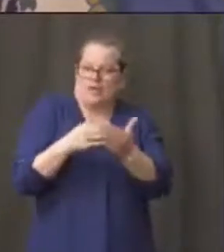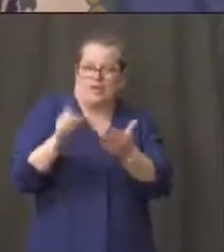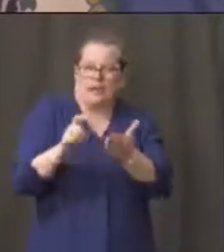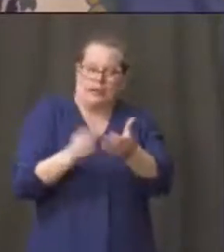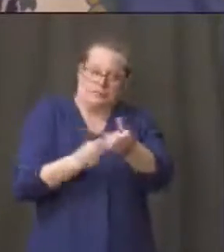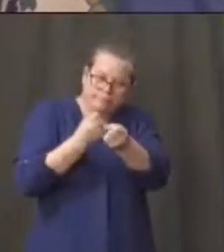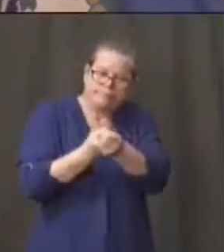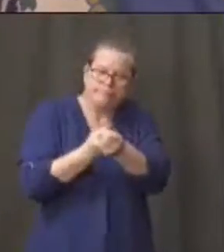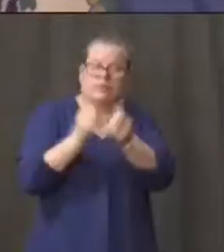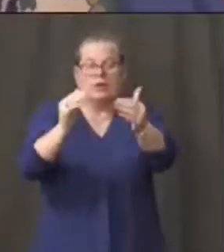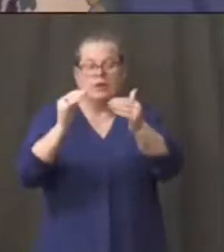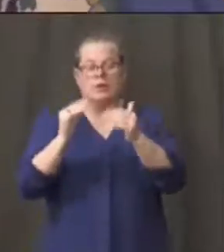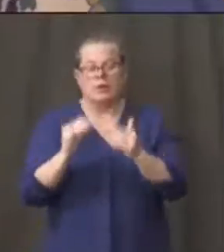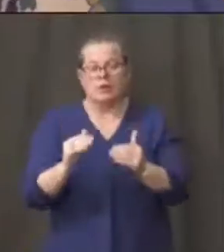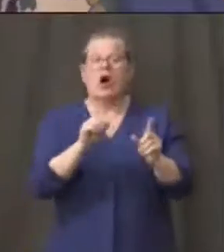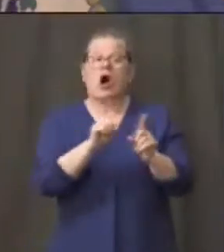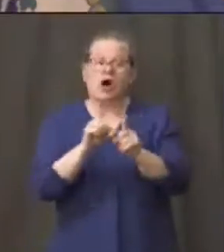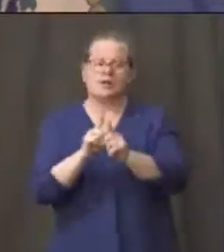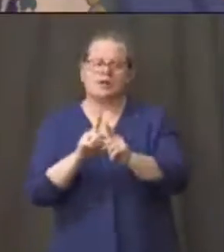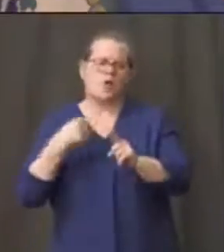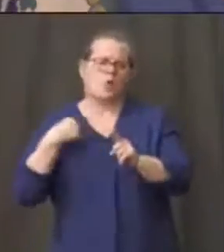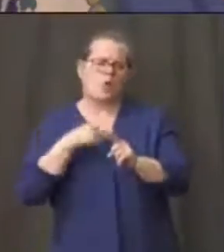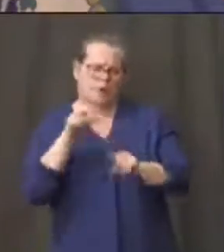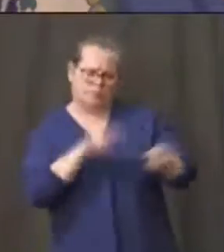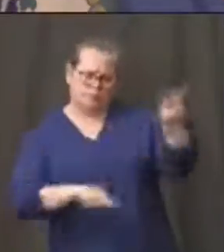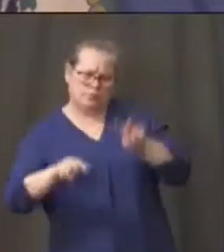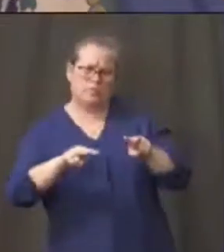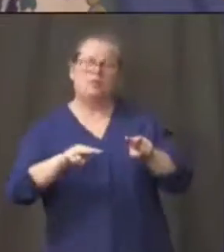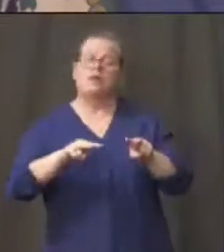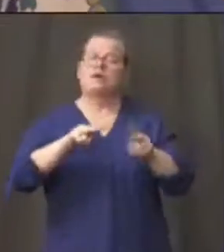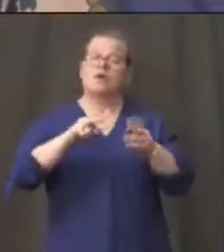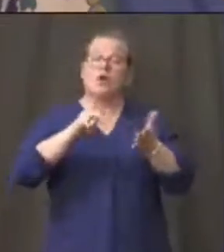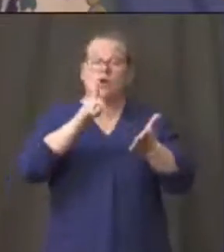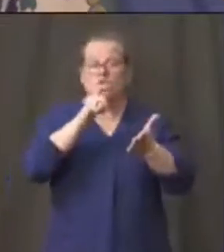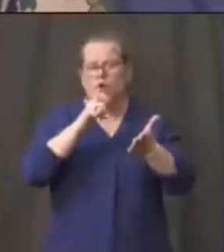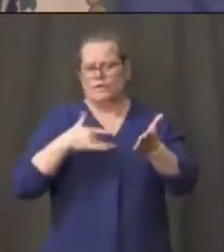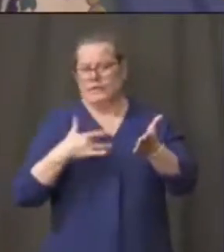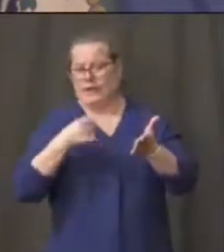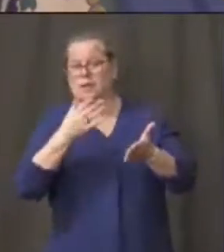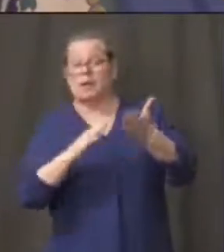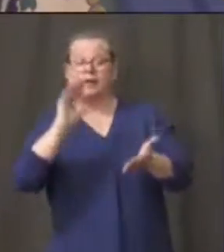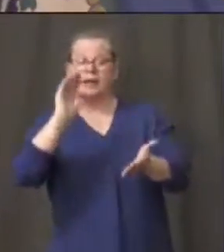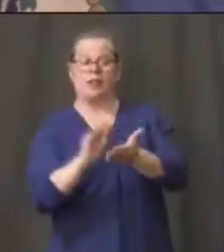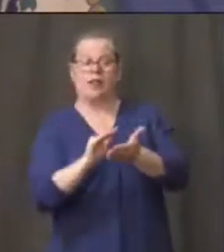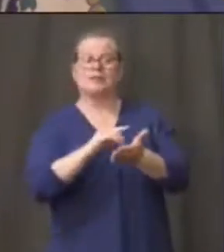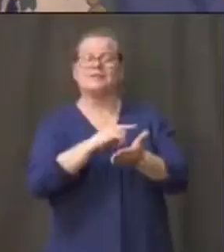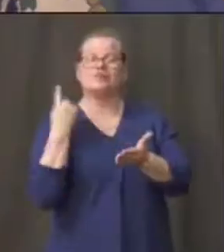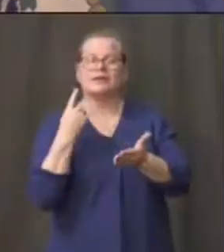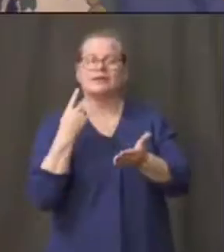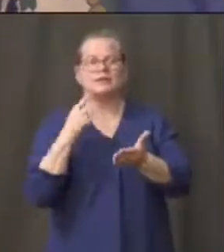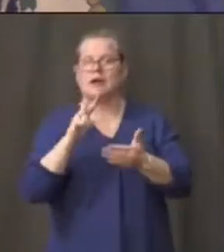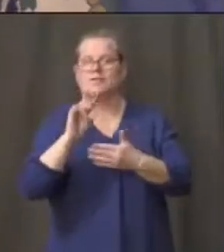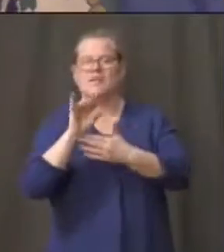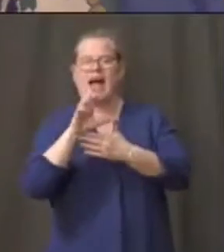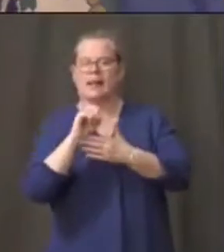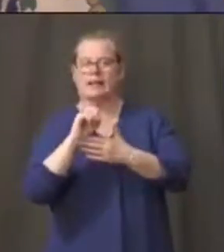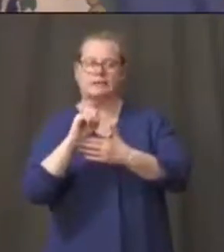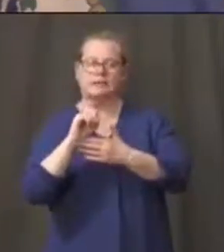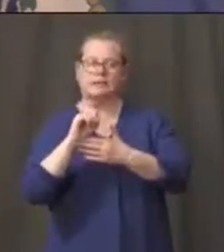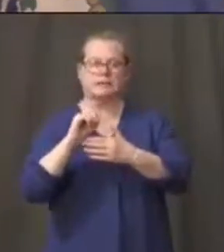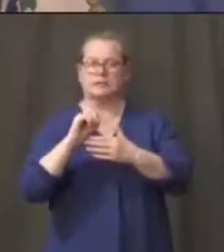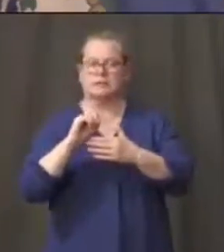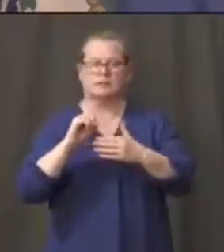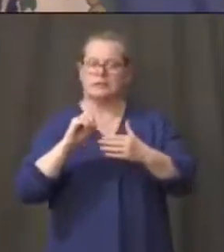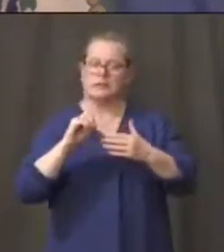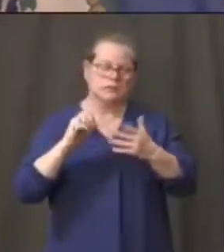who are there for um who are considered a much lower risk in terms of uh potential violence and the such so it's based upon health